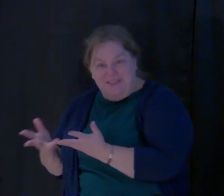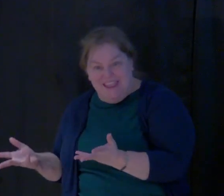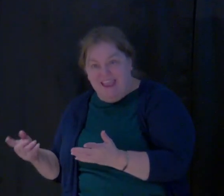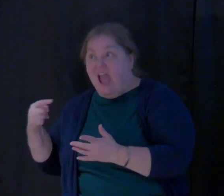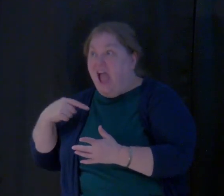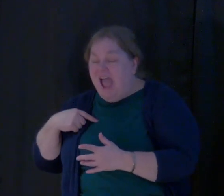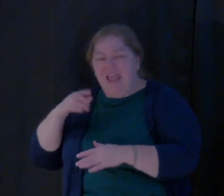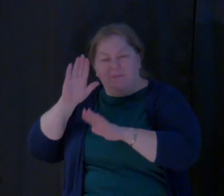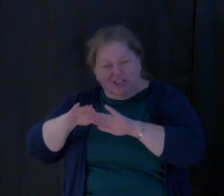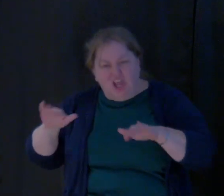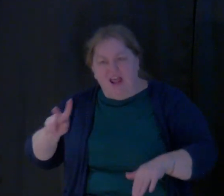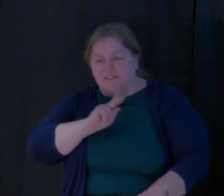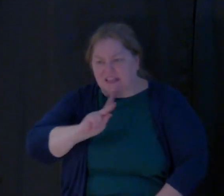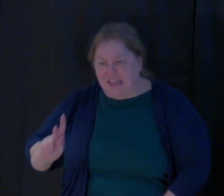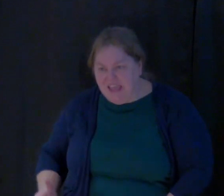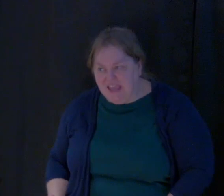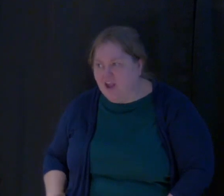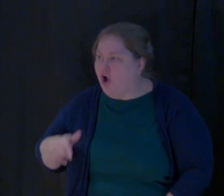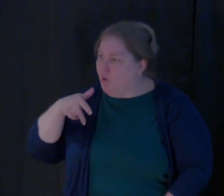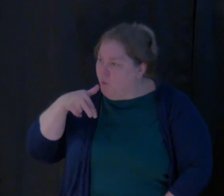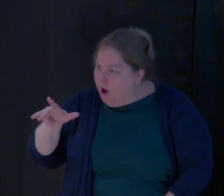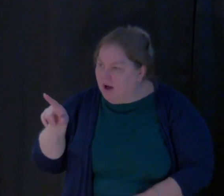child of the king and I'm going to walk like it.